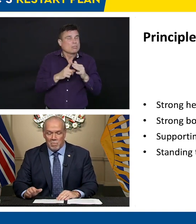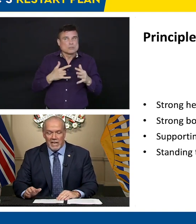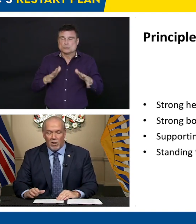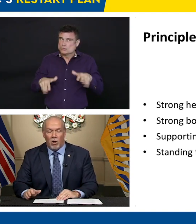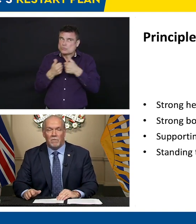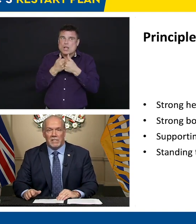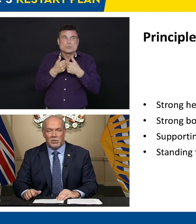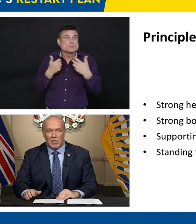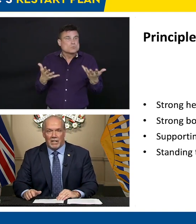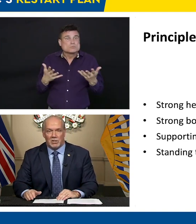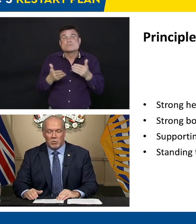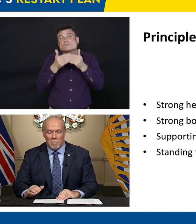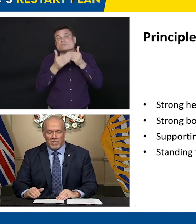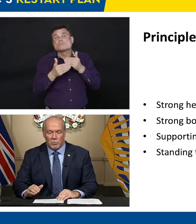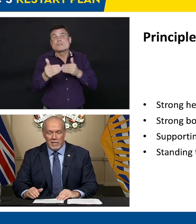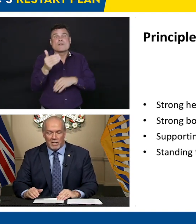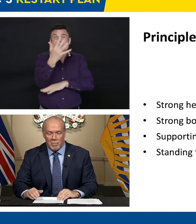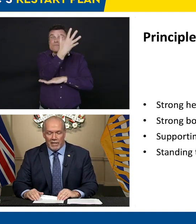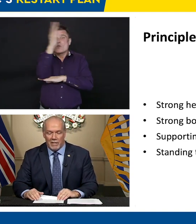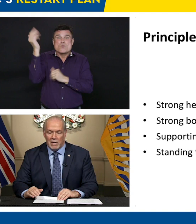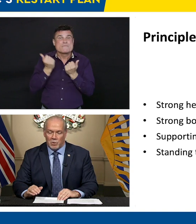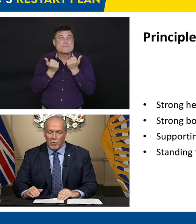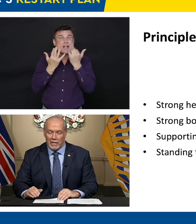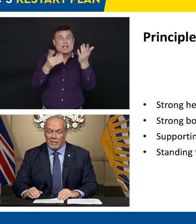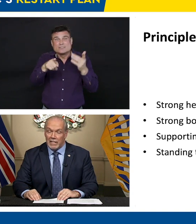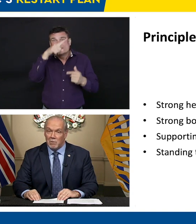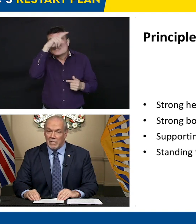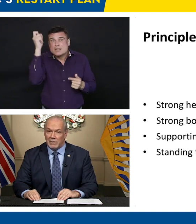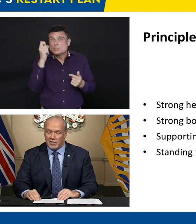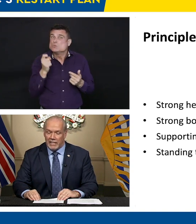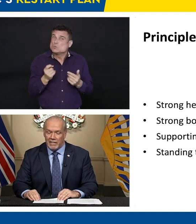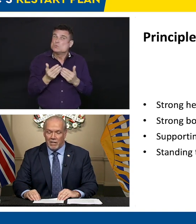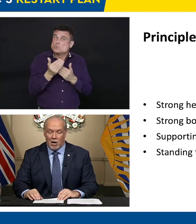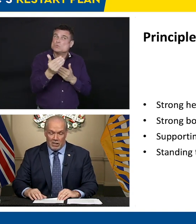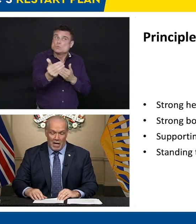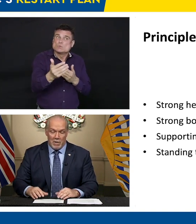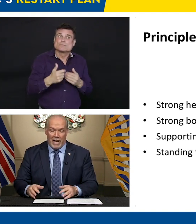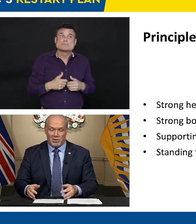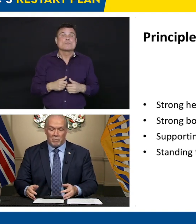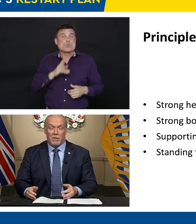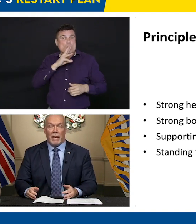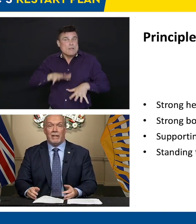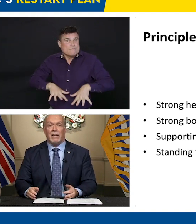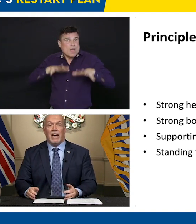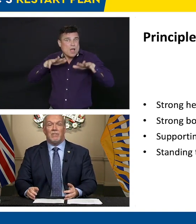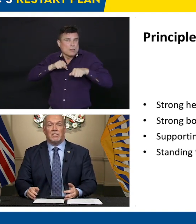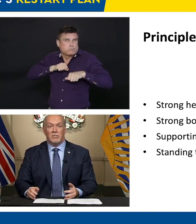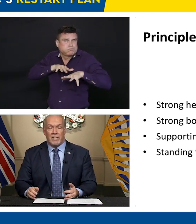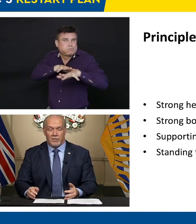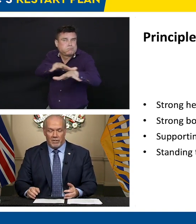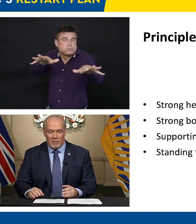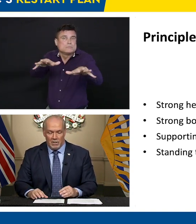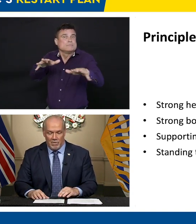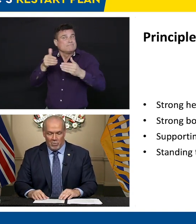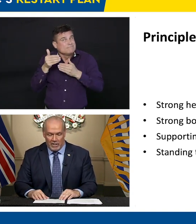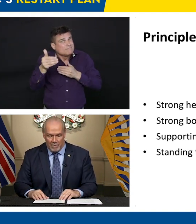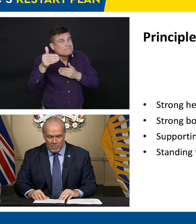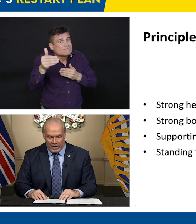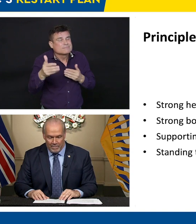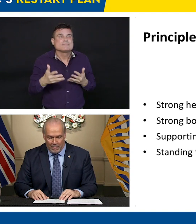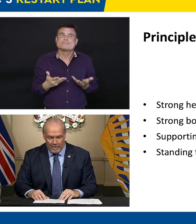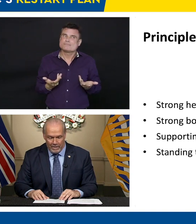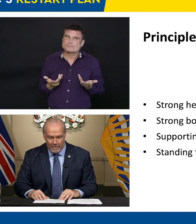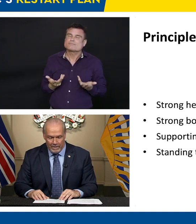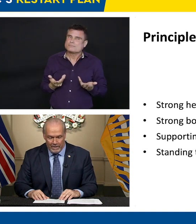And as we meet all of these challenges, we must recommit to putting Clean BC, our climate action plan, at the centre of our